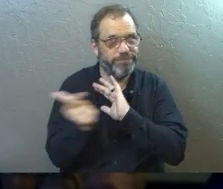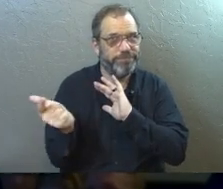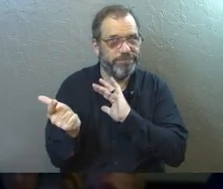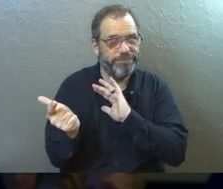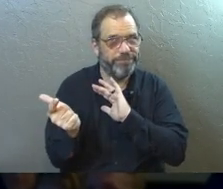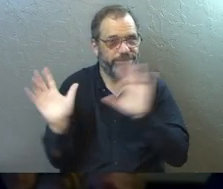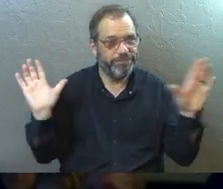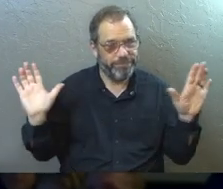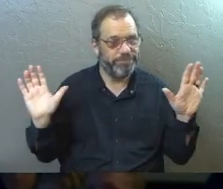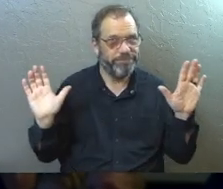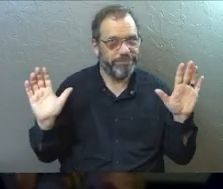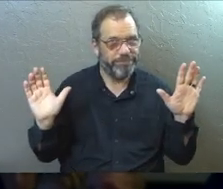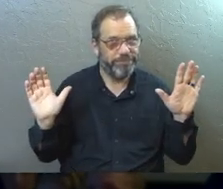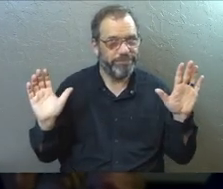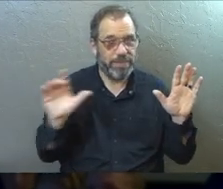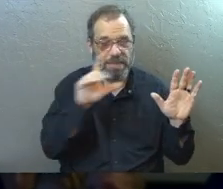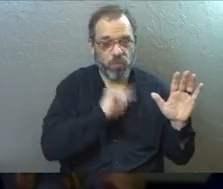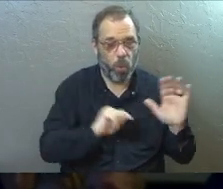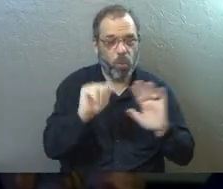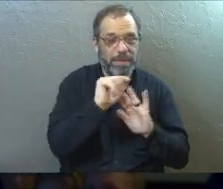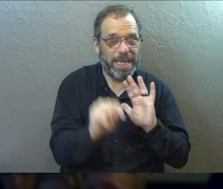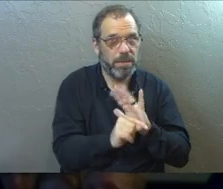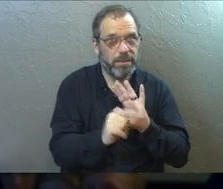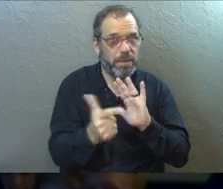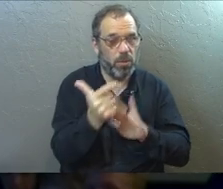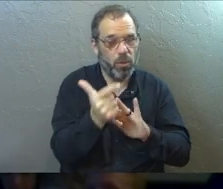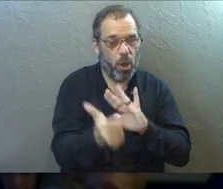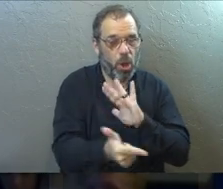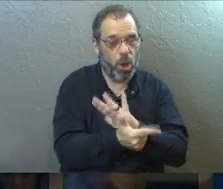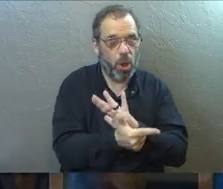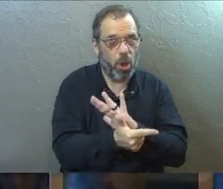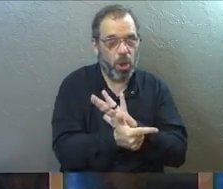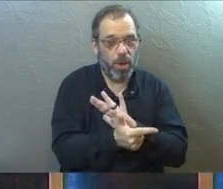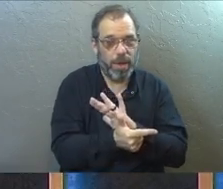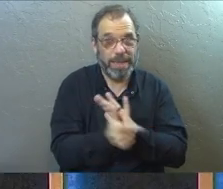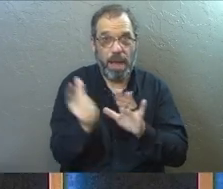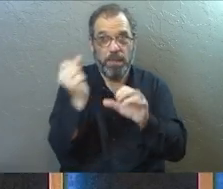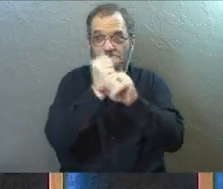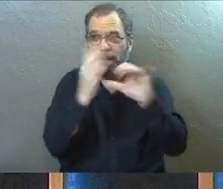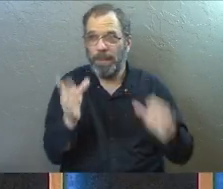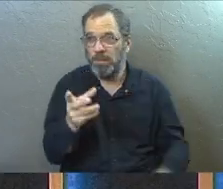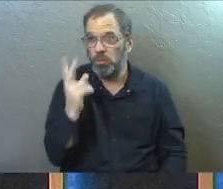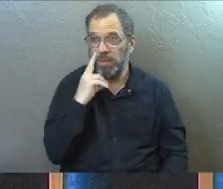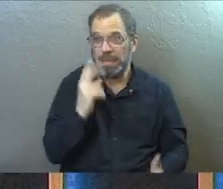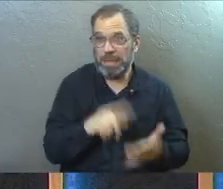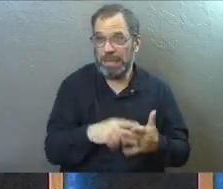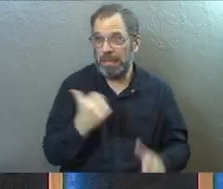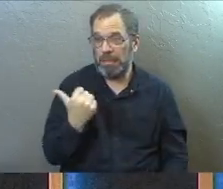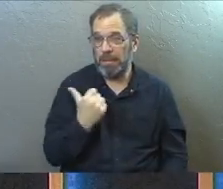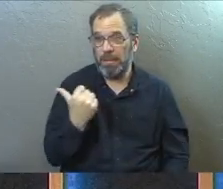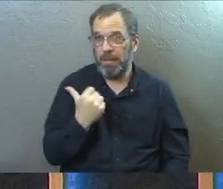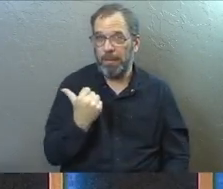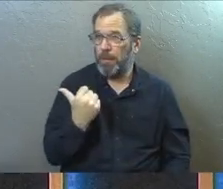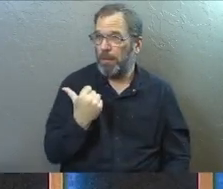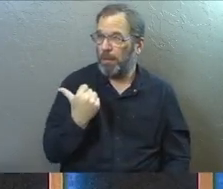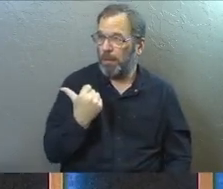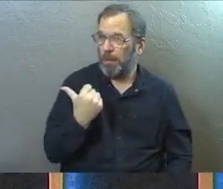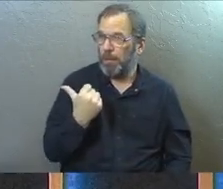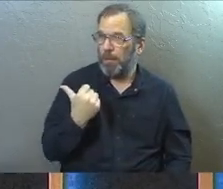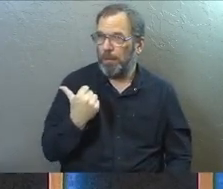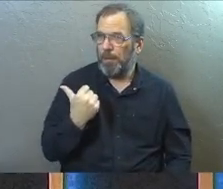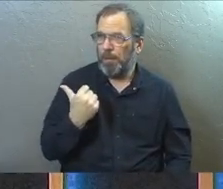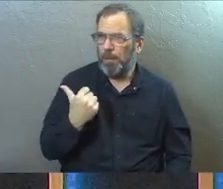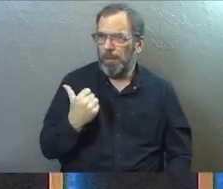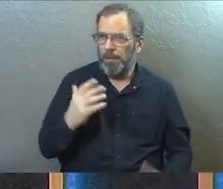One of the many laws is part of the Old Testament law. And in that picture there, you can see that there's a wider